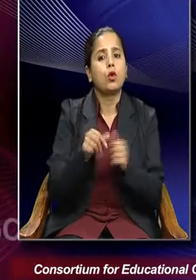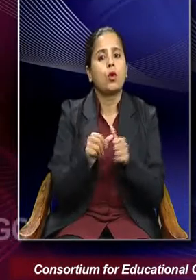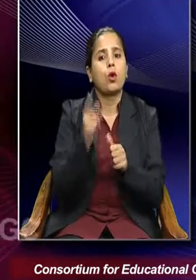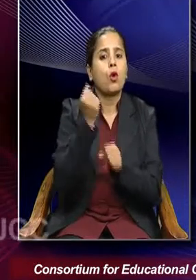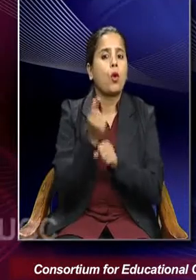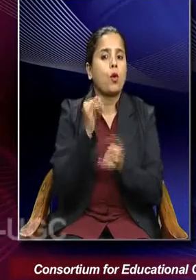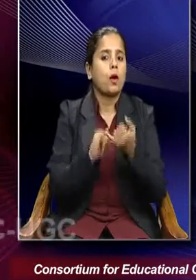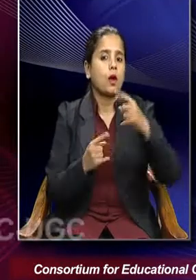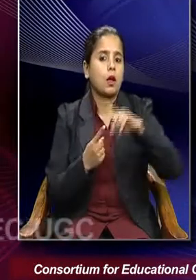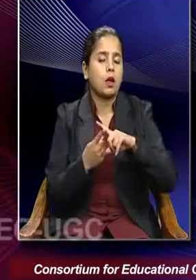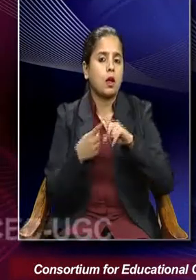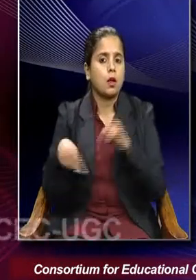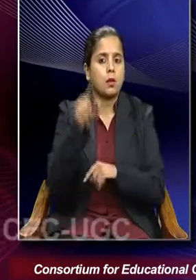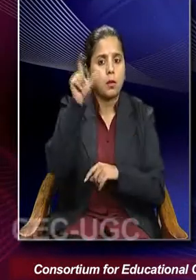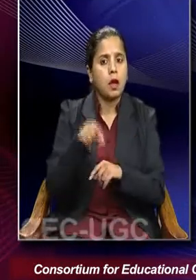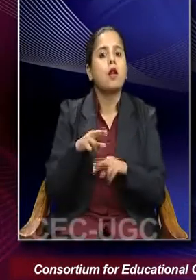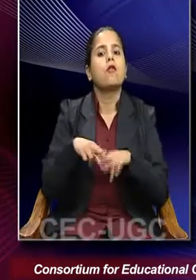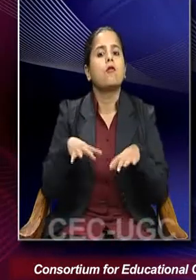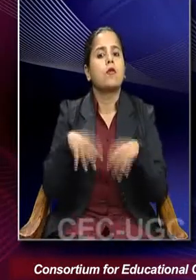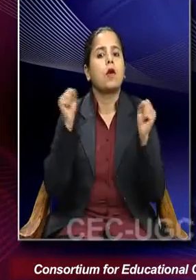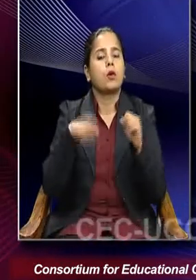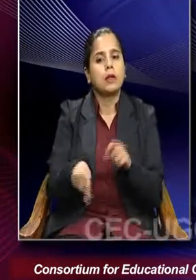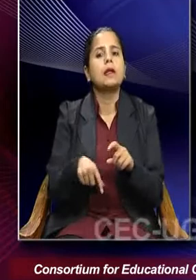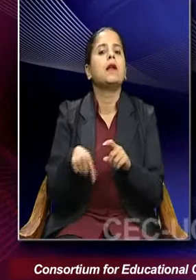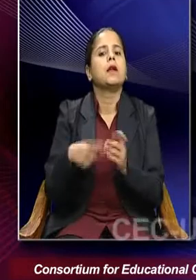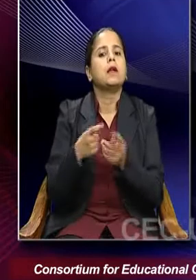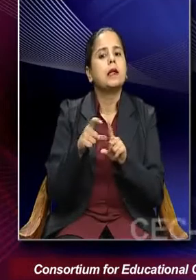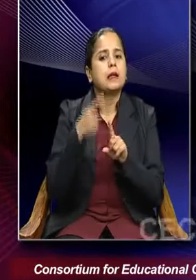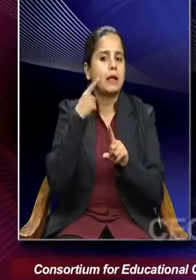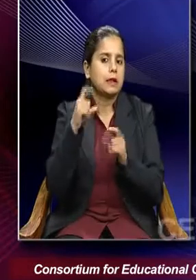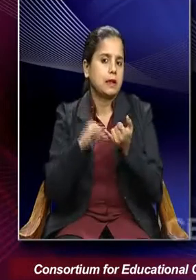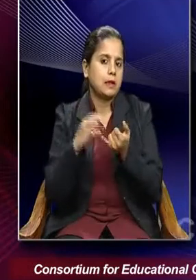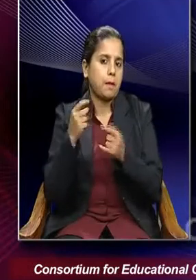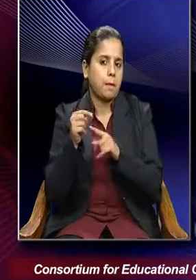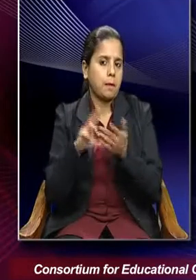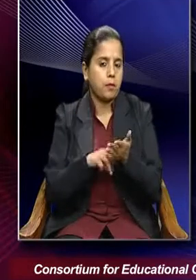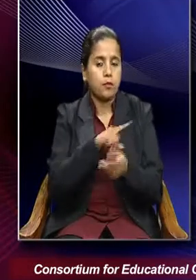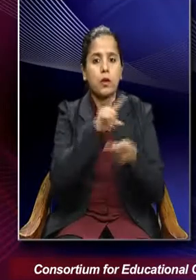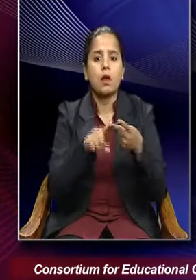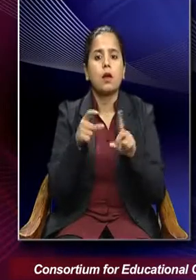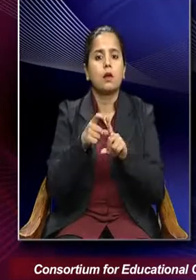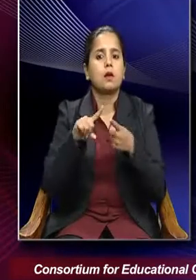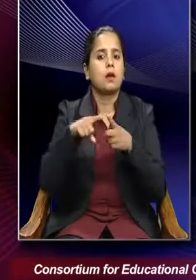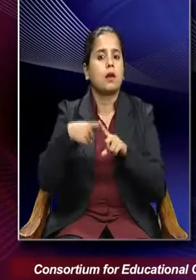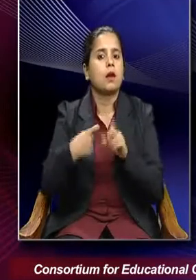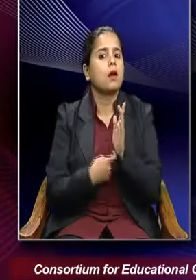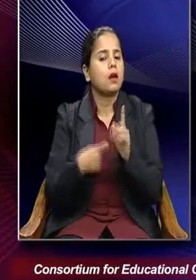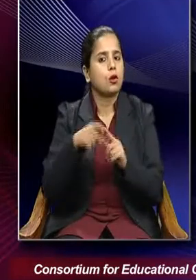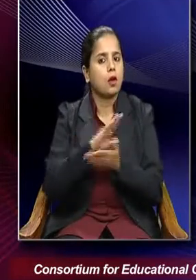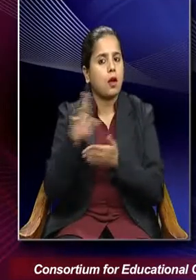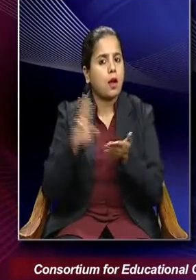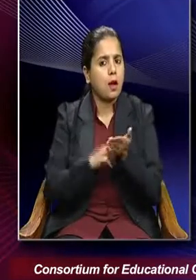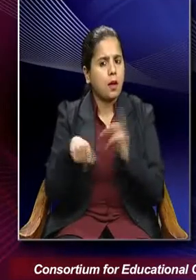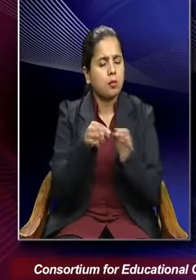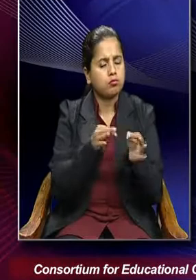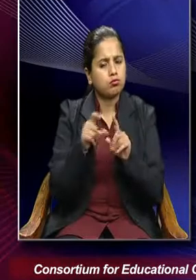Comte who was the founder of the discipline of sociology and Imai Durkheim. Now both of them were trying to